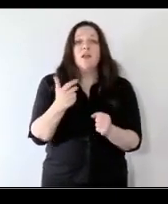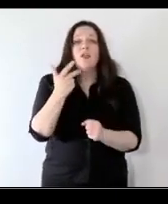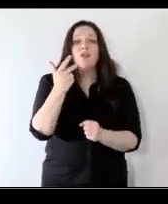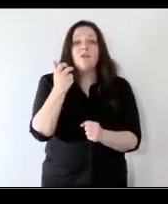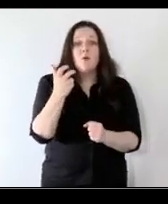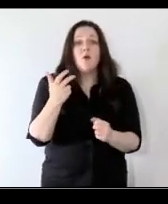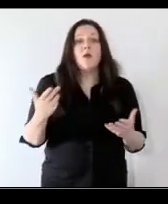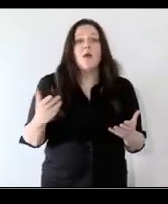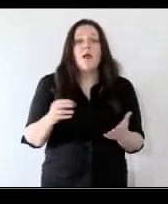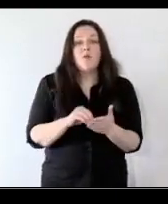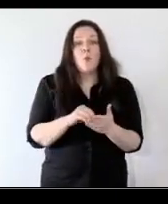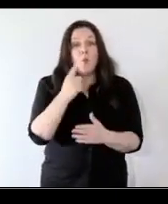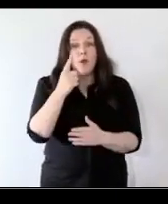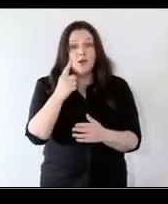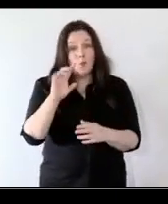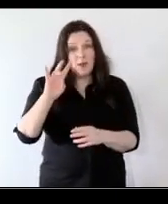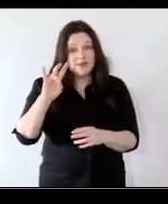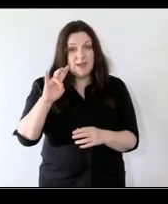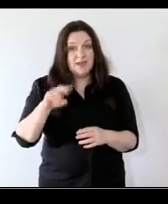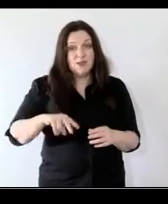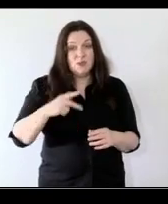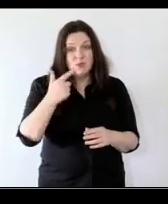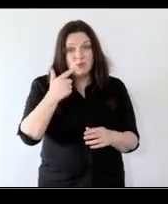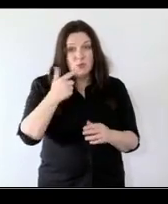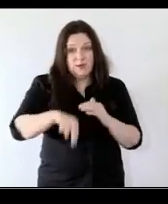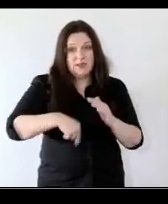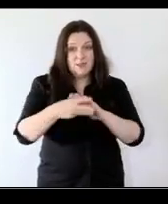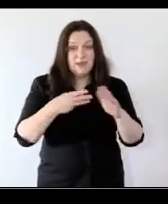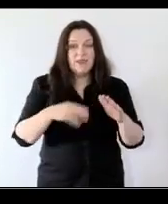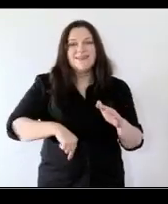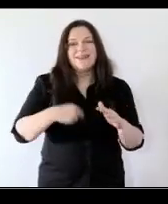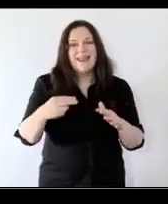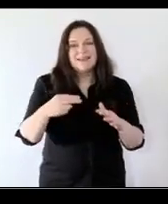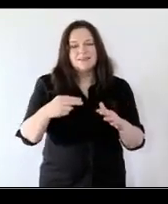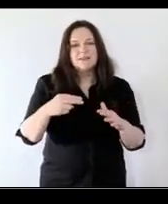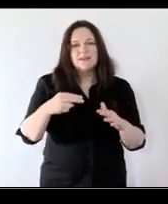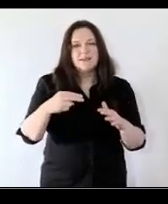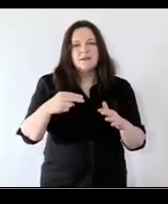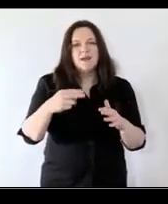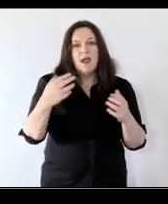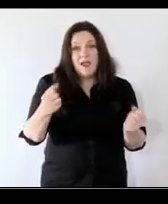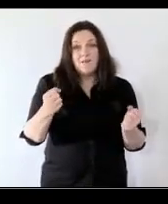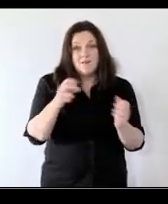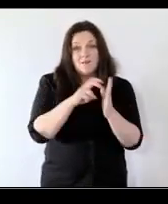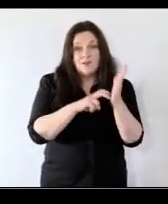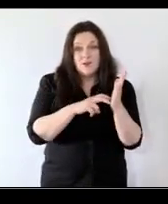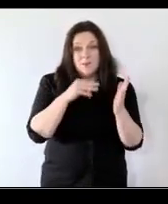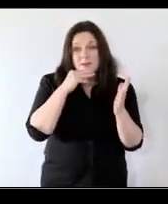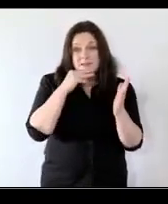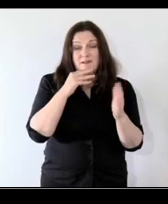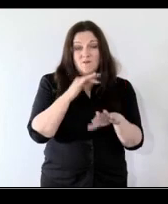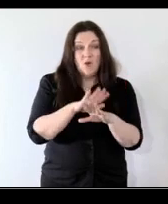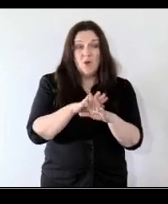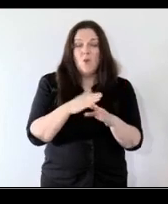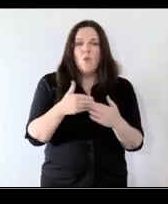one on wednesday and then two next week the next event on wednesday at two o'clock you can still register for it and all of the remaining events by